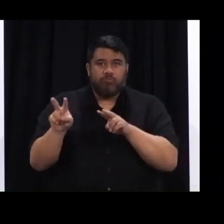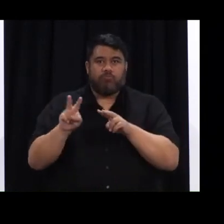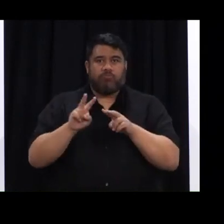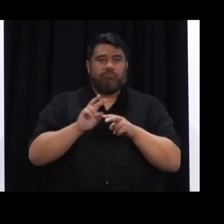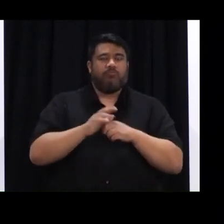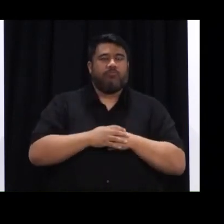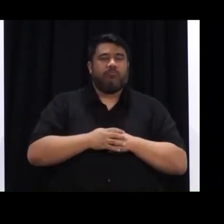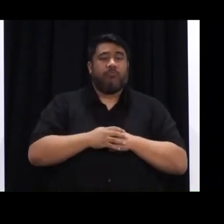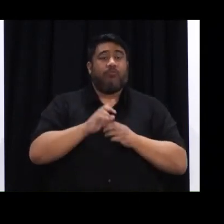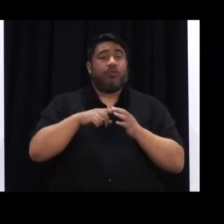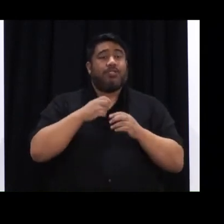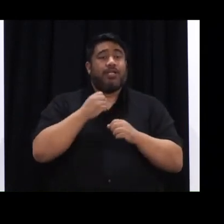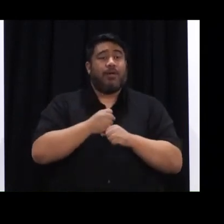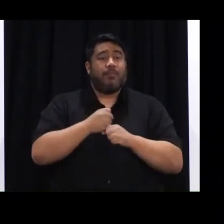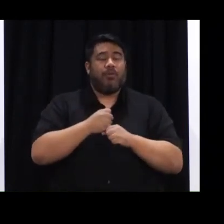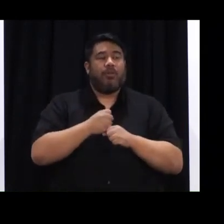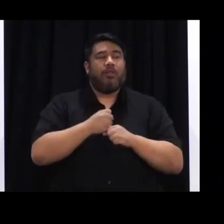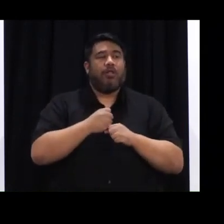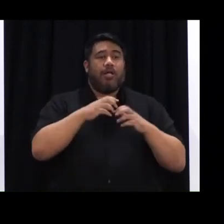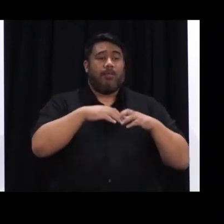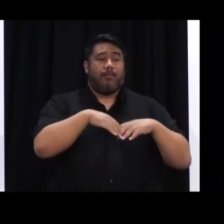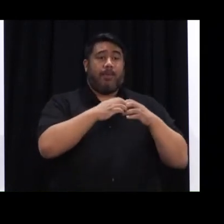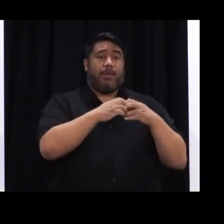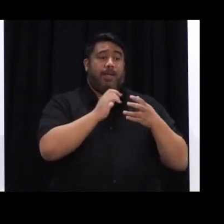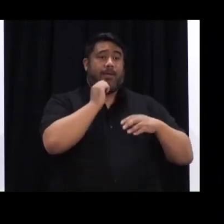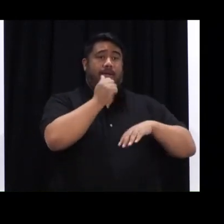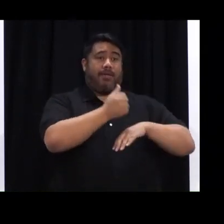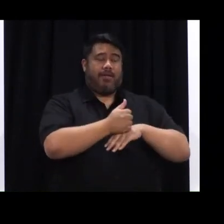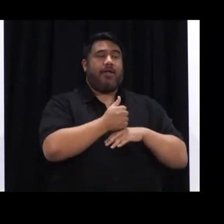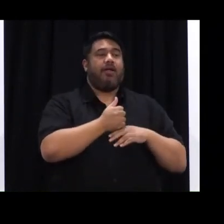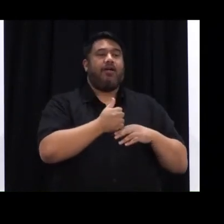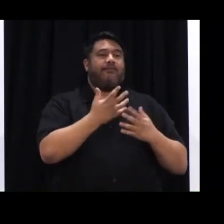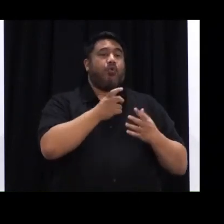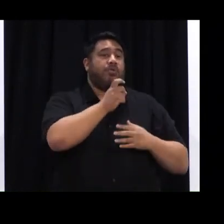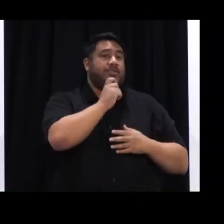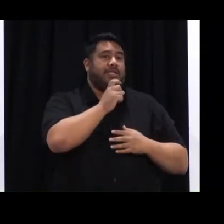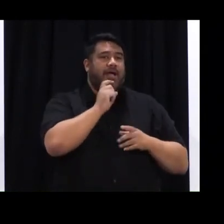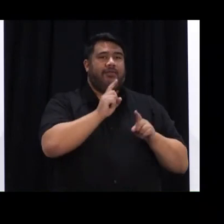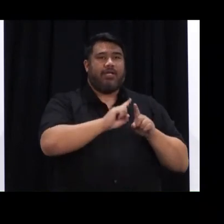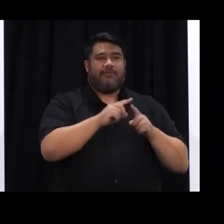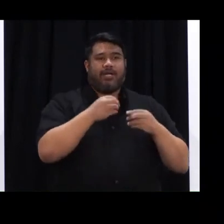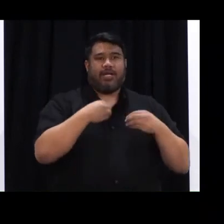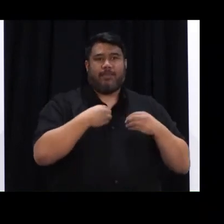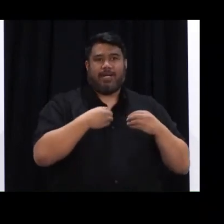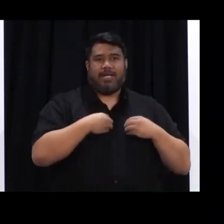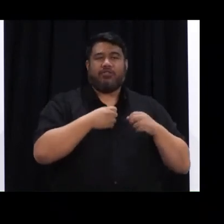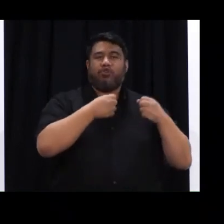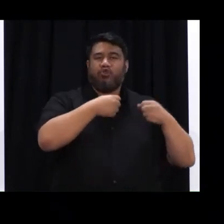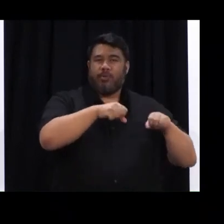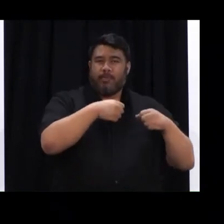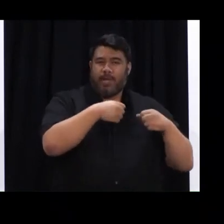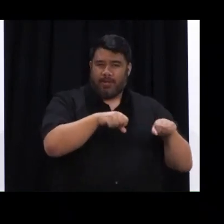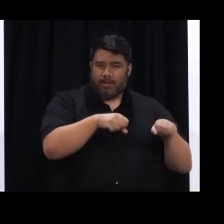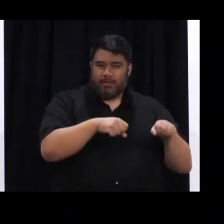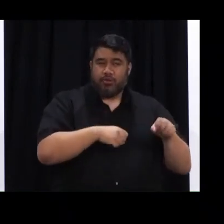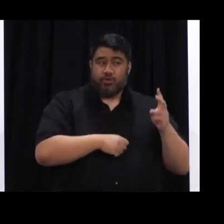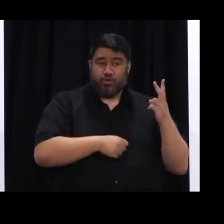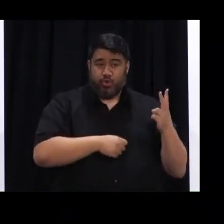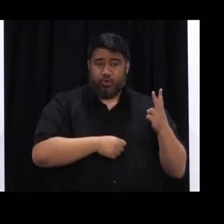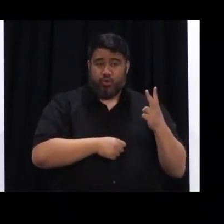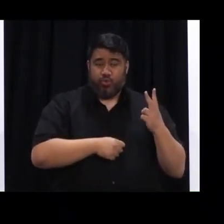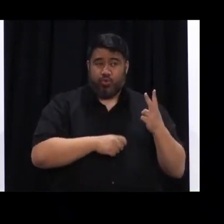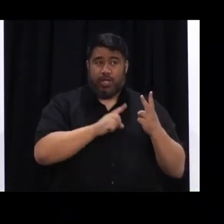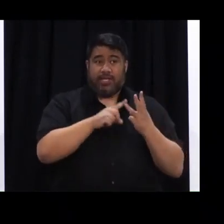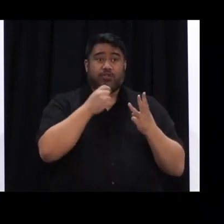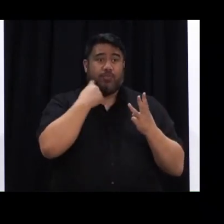include today, for example, pop-up testing sites to test staff at several, at a couple of Auckland supermarkets, with a third one of those